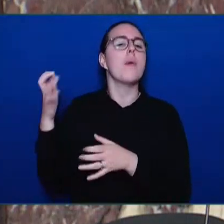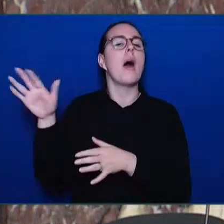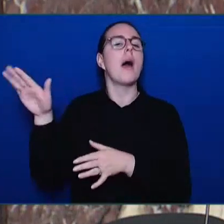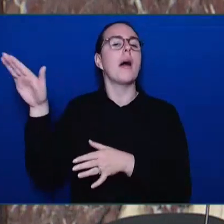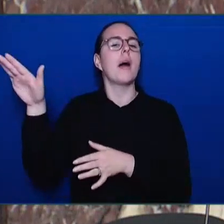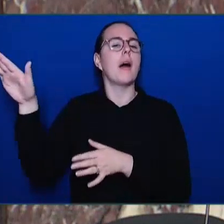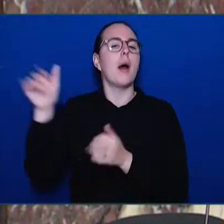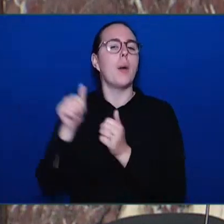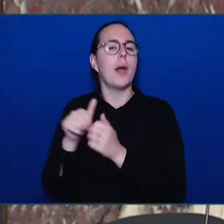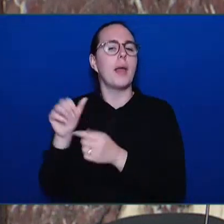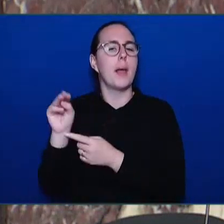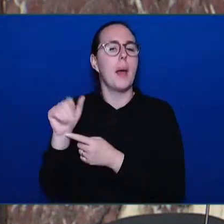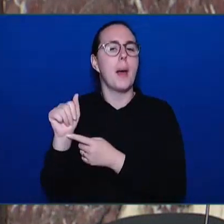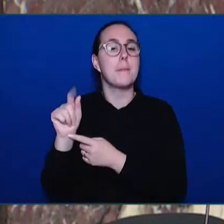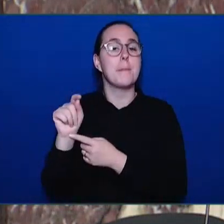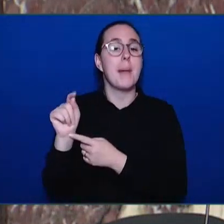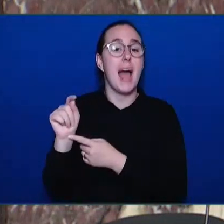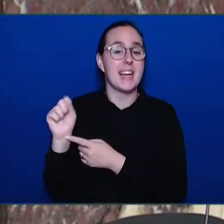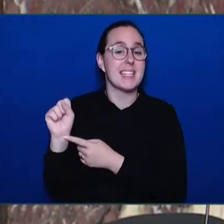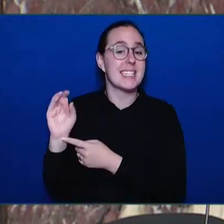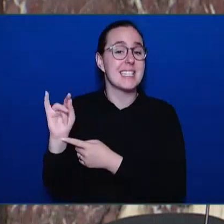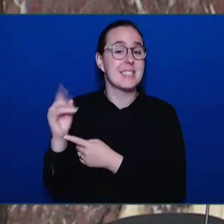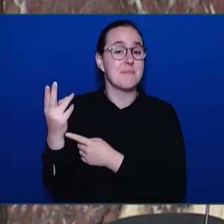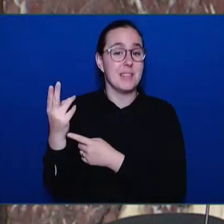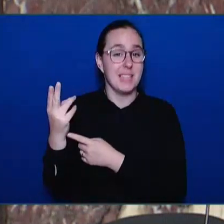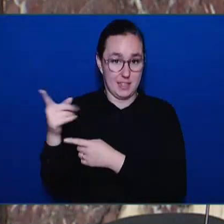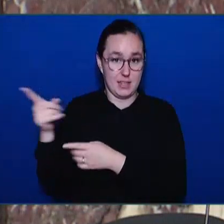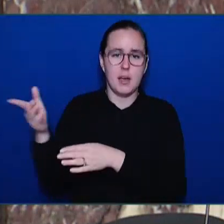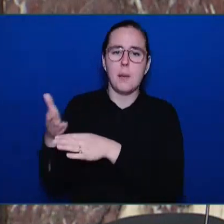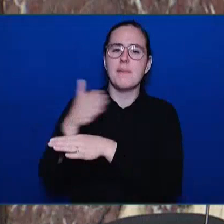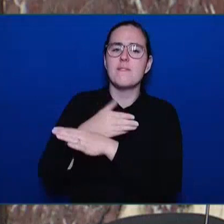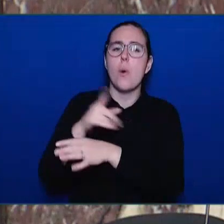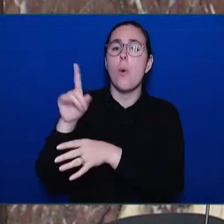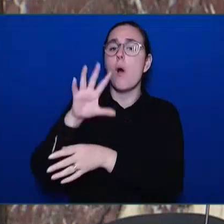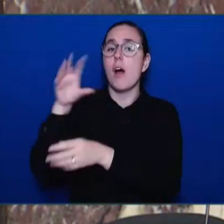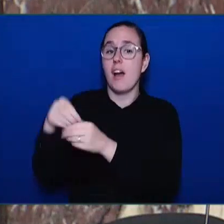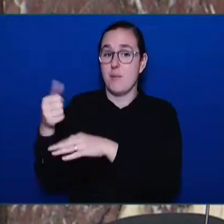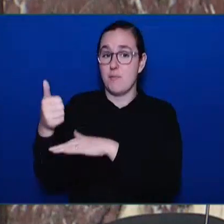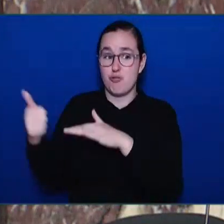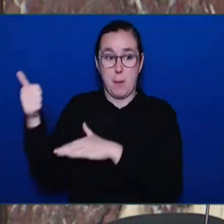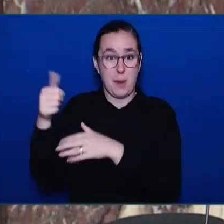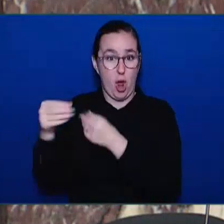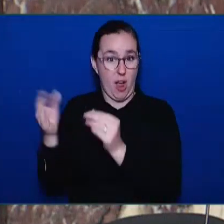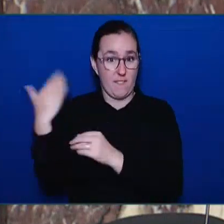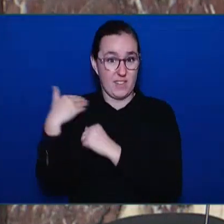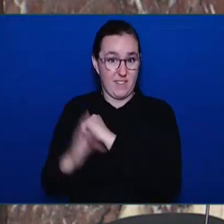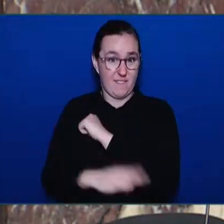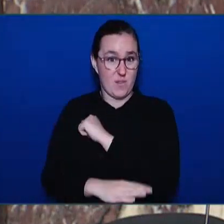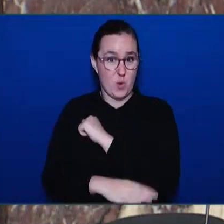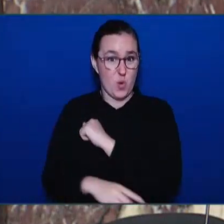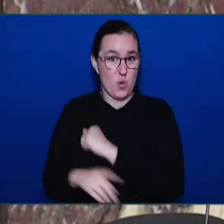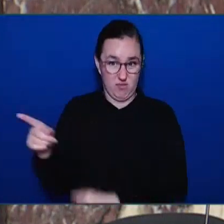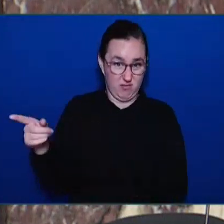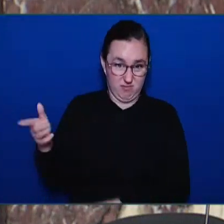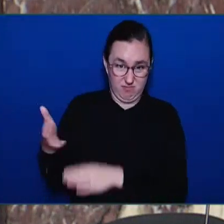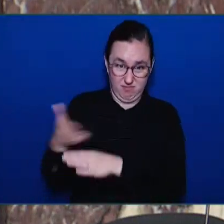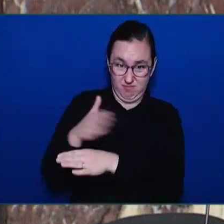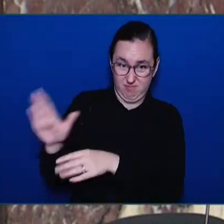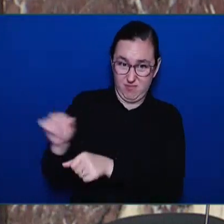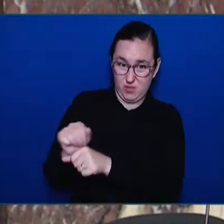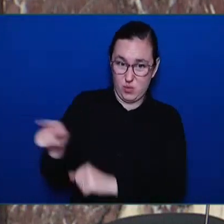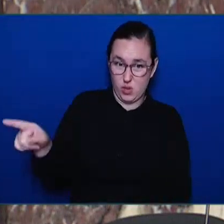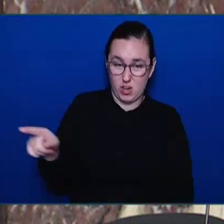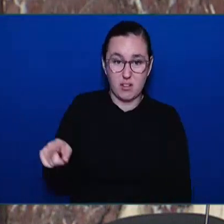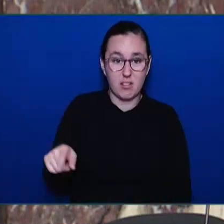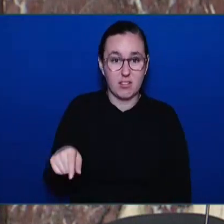job before joining the Premier's Office last fall was to provide, to quote his resume, fundraising